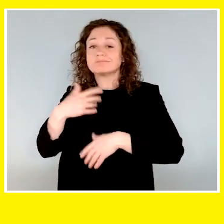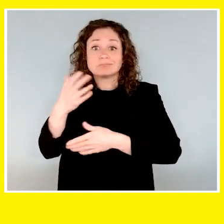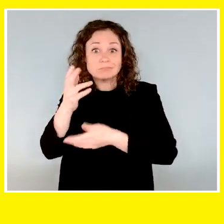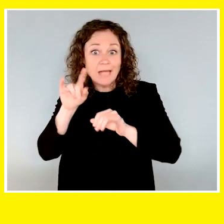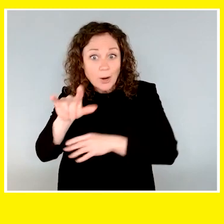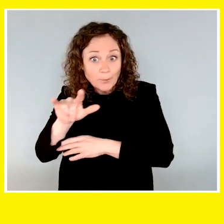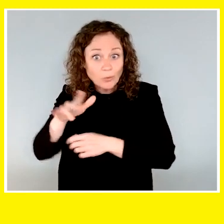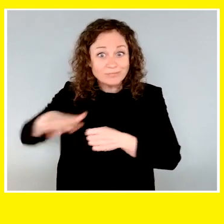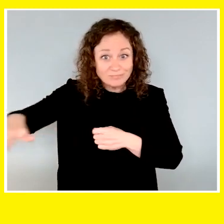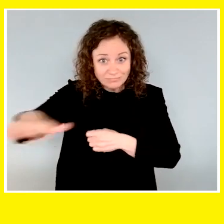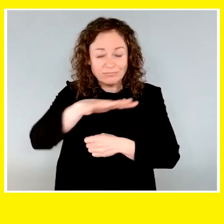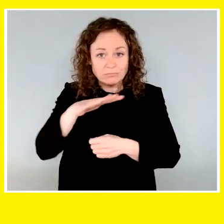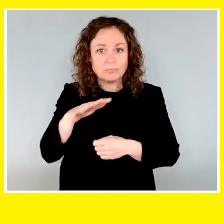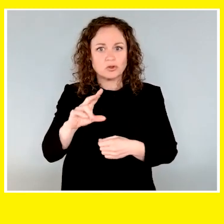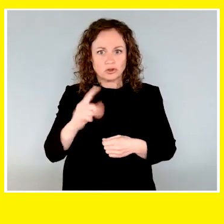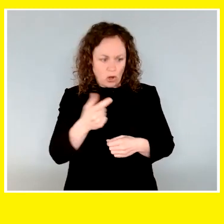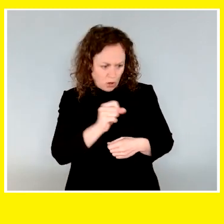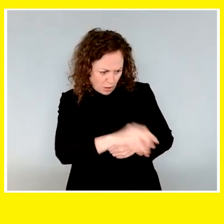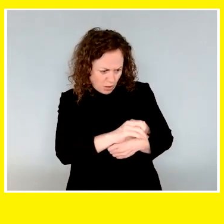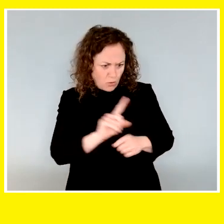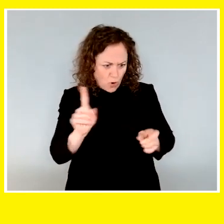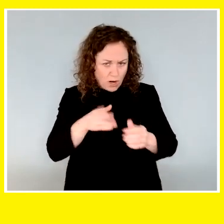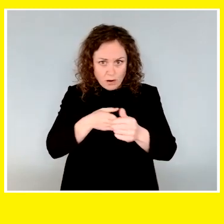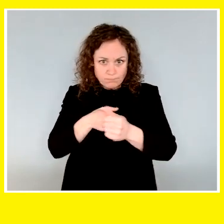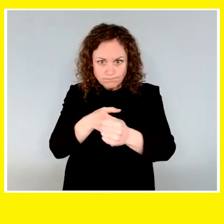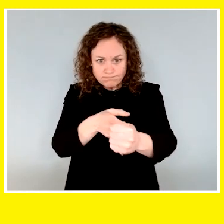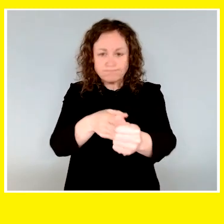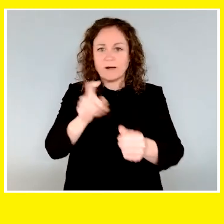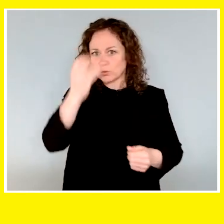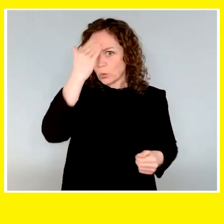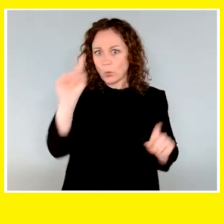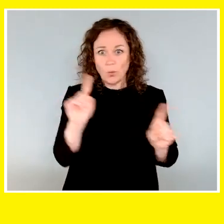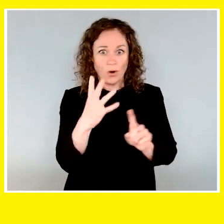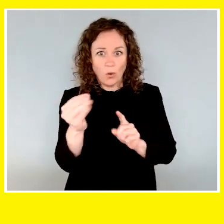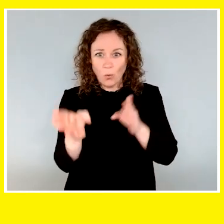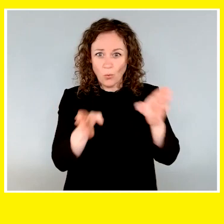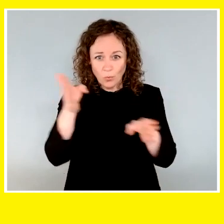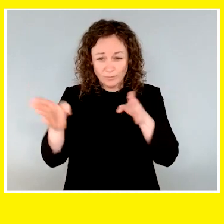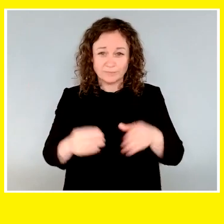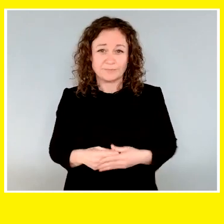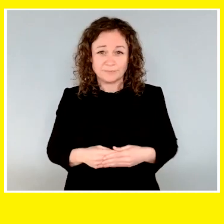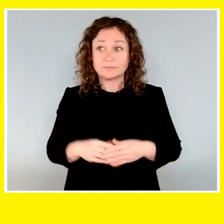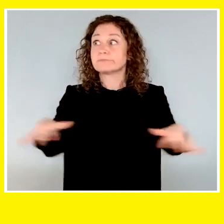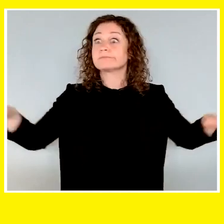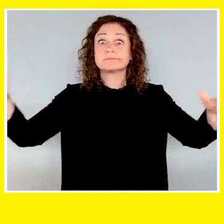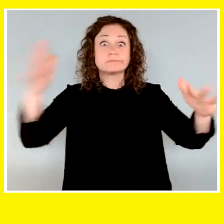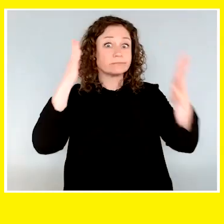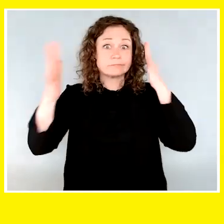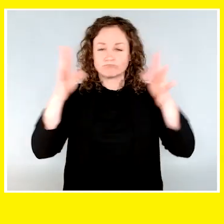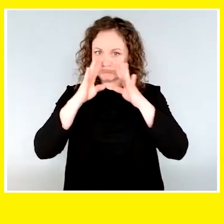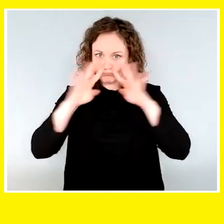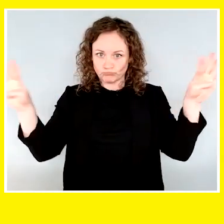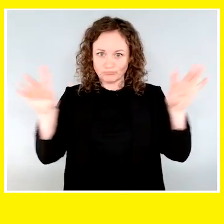specific objectives while ignoring environmental distractions. A dog and trainer enter an elevator.